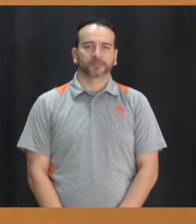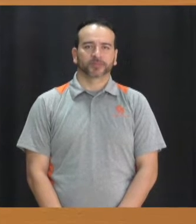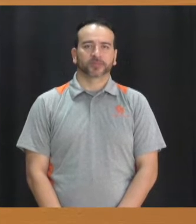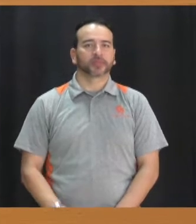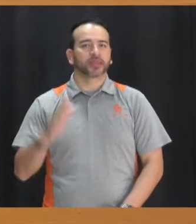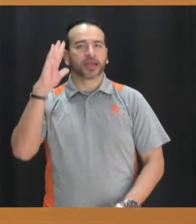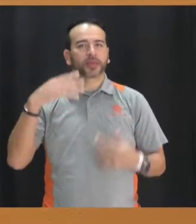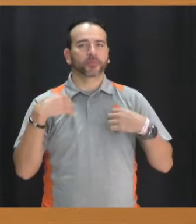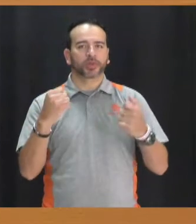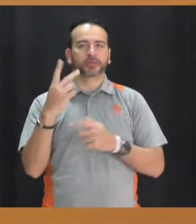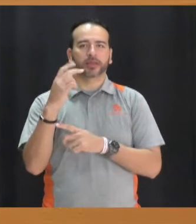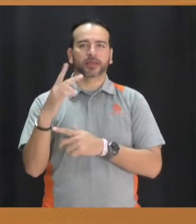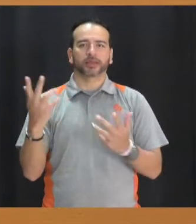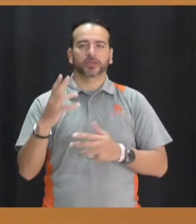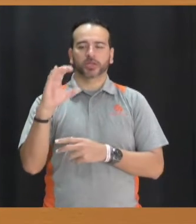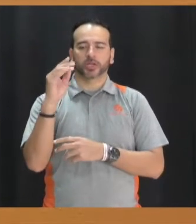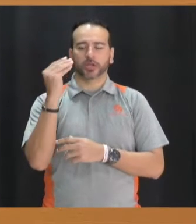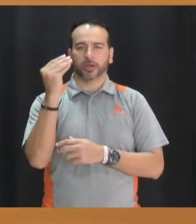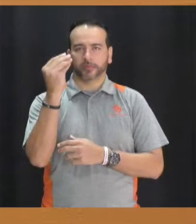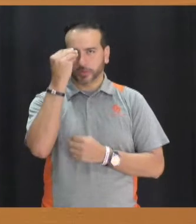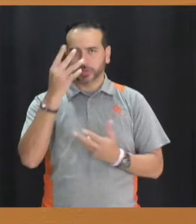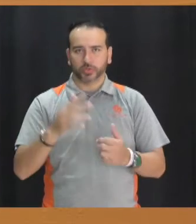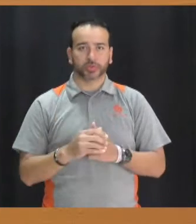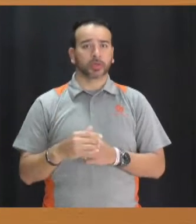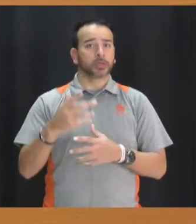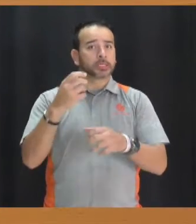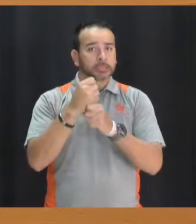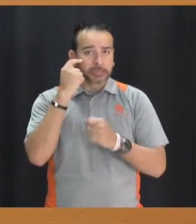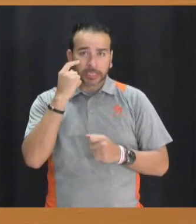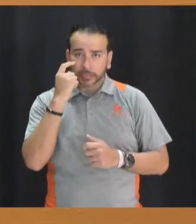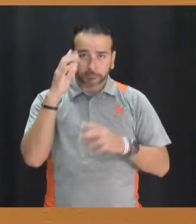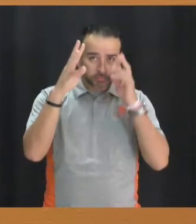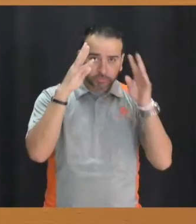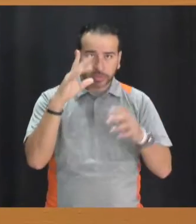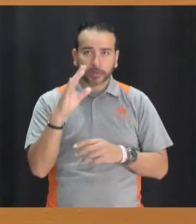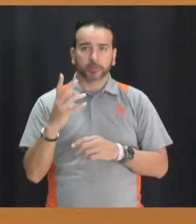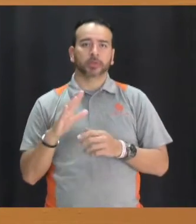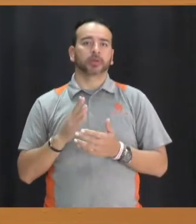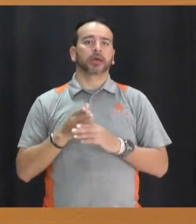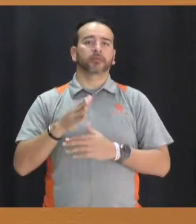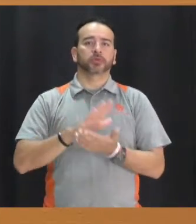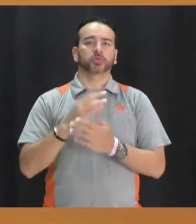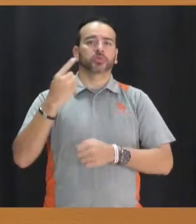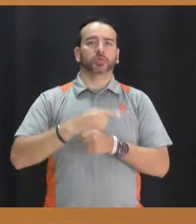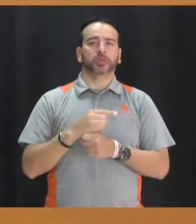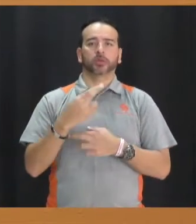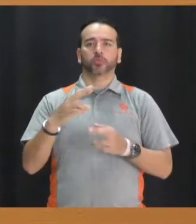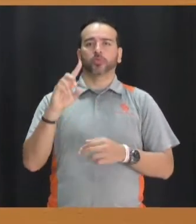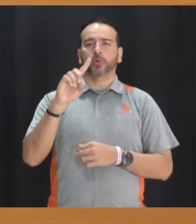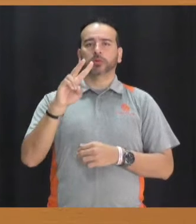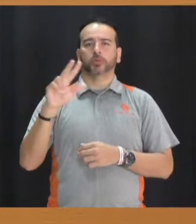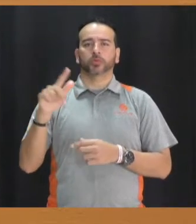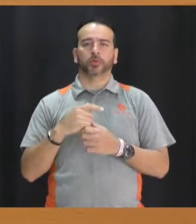Hi Braves, I'm Kylie and here's your club news. Get creative at Crafty Crew today after school in room 123. We're